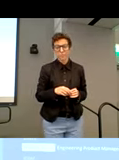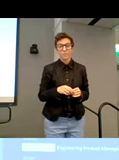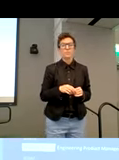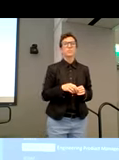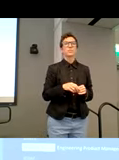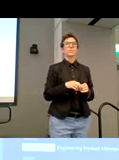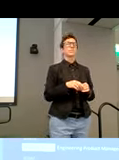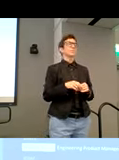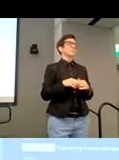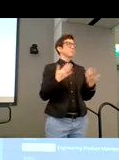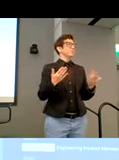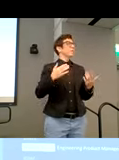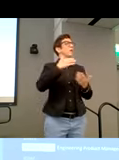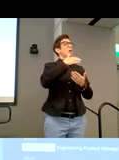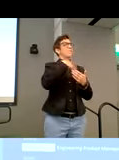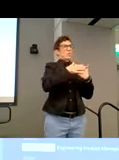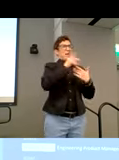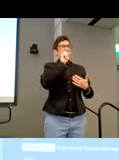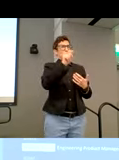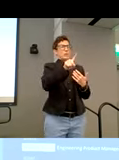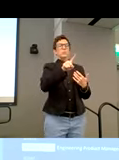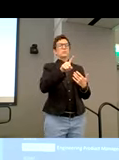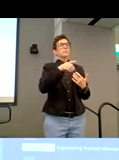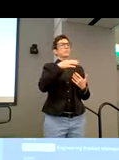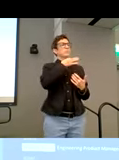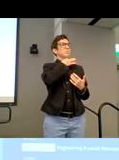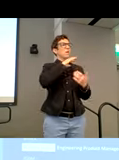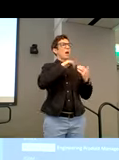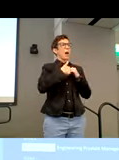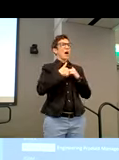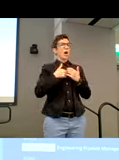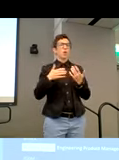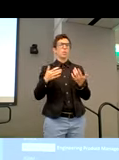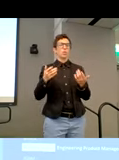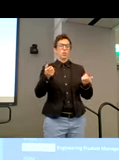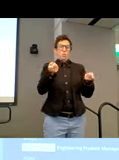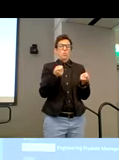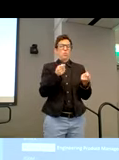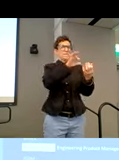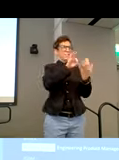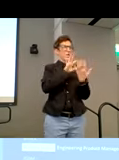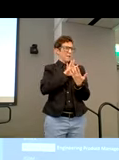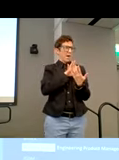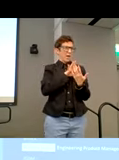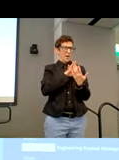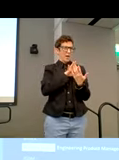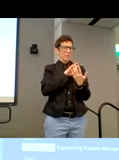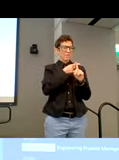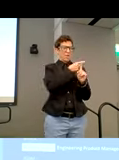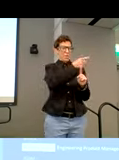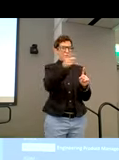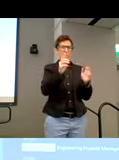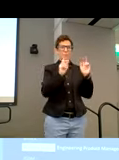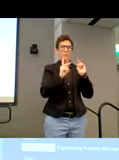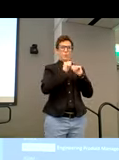topic for this next question, but how do you get feedback from engage with people with disabilities to